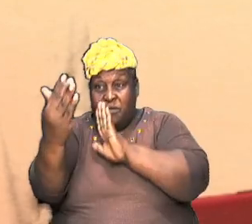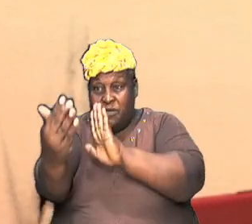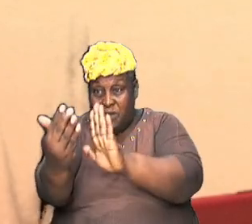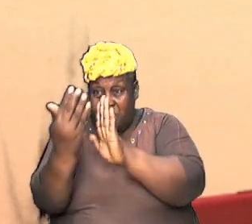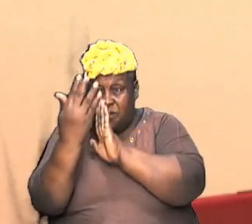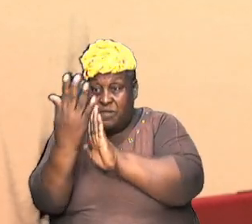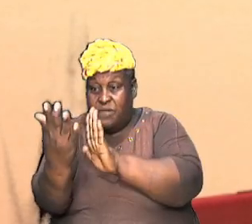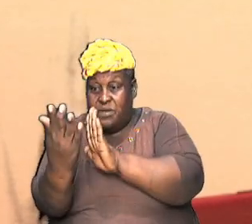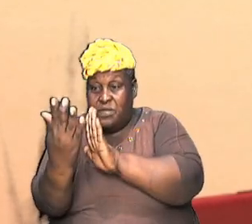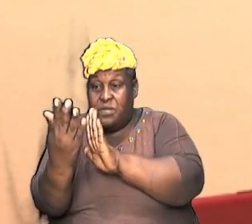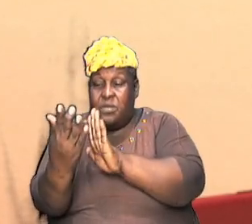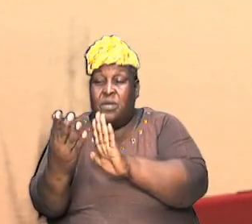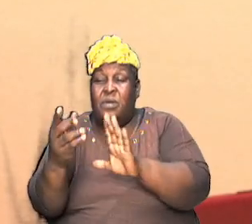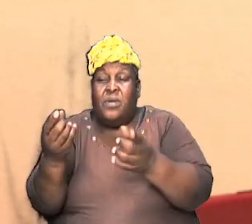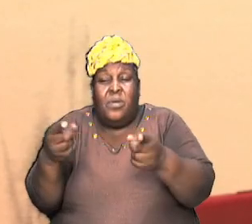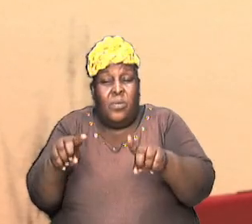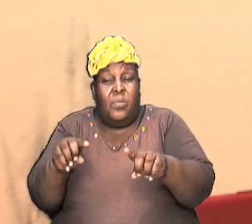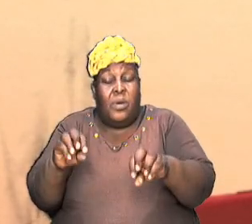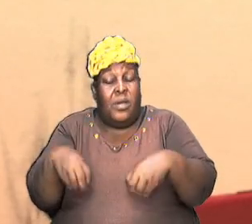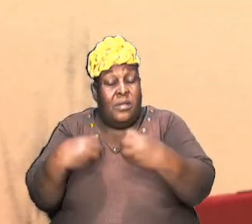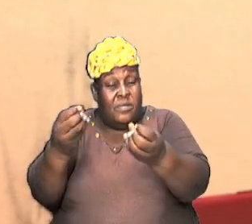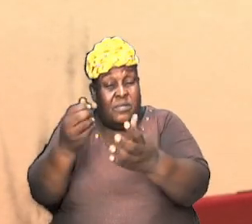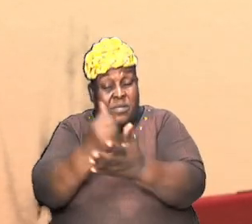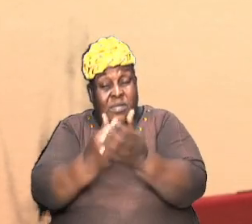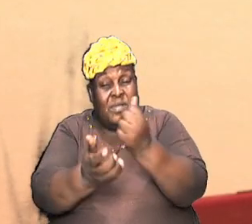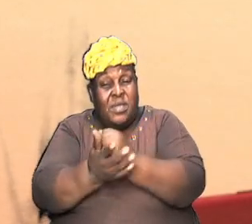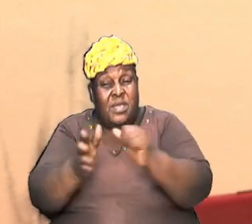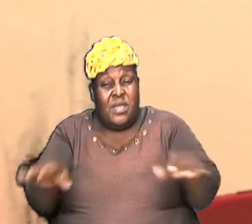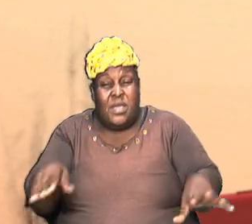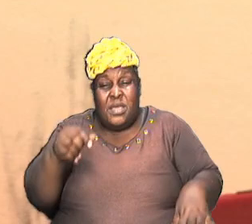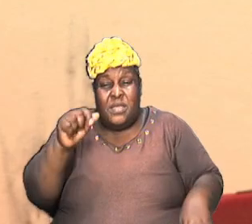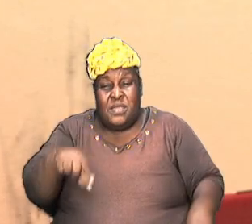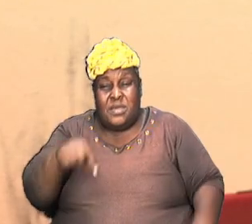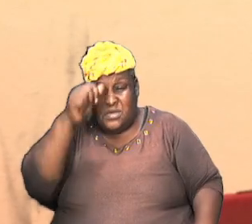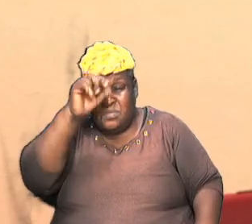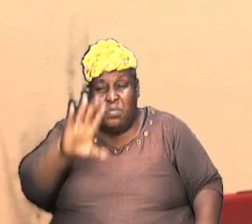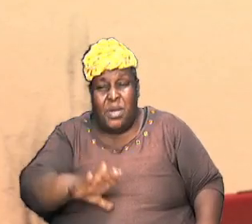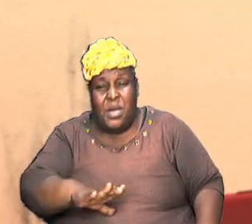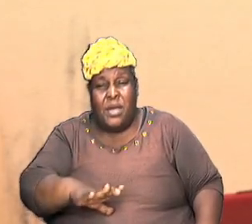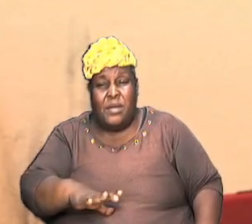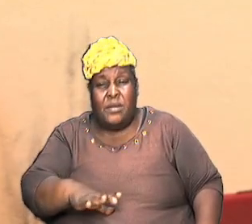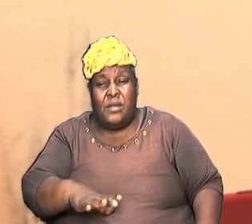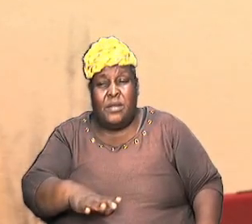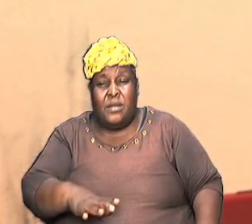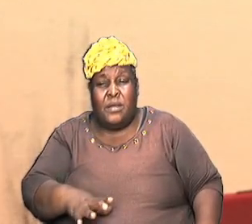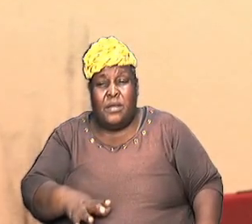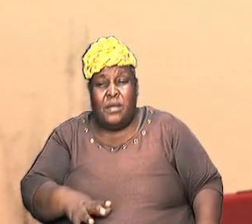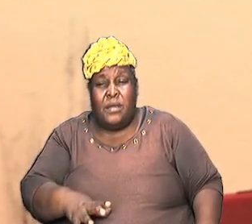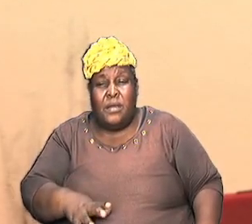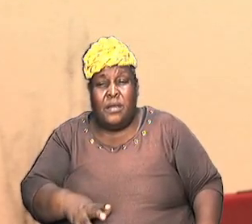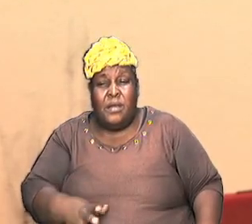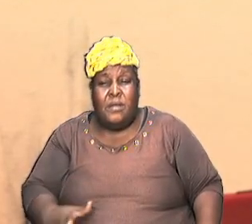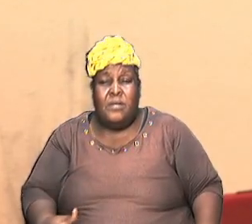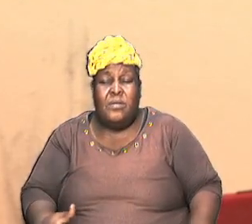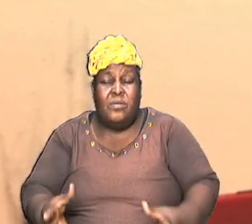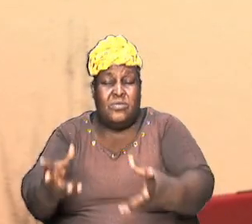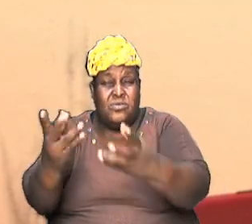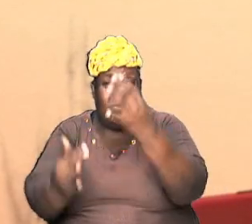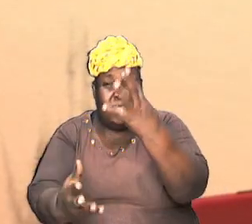and while he offered up the sacrifice this man came over and just got consumed the sacrifice and just vanished